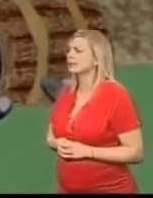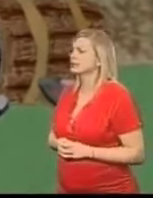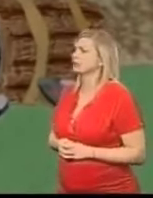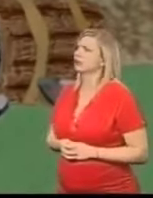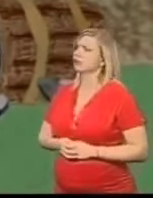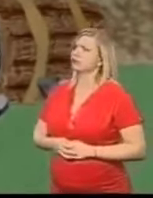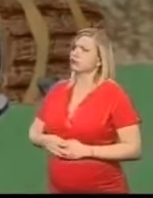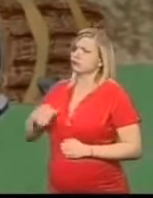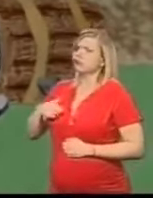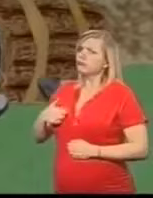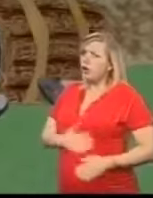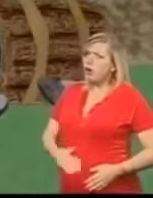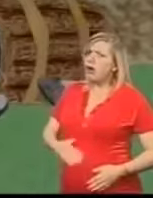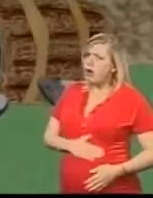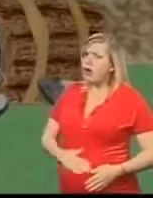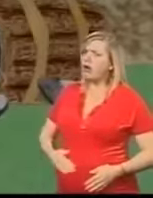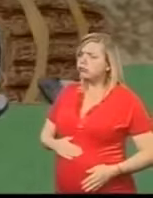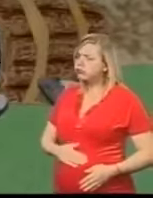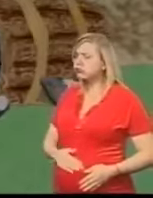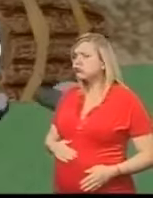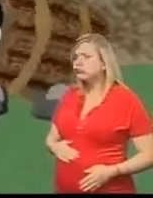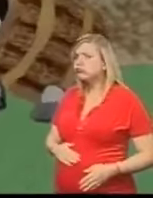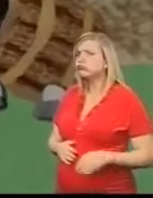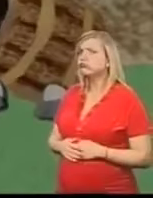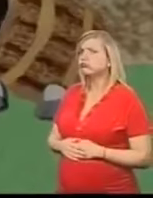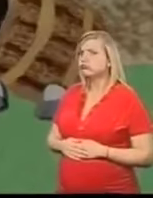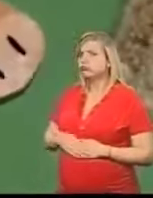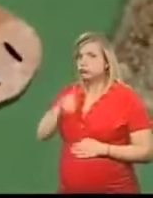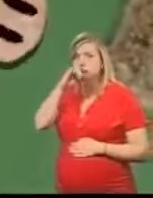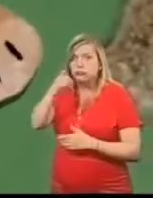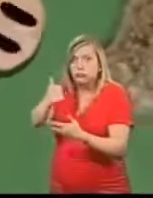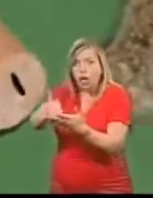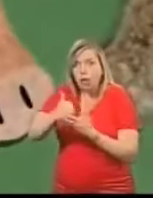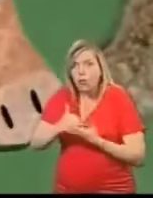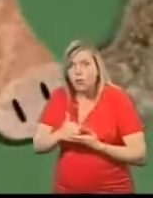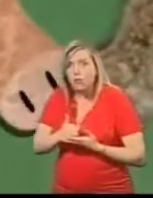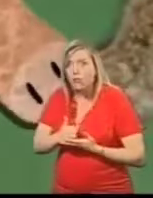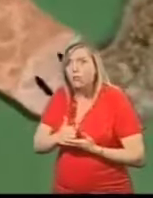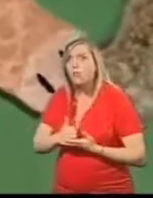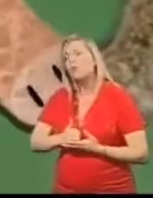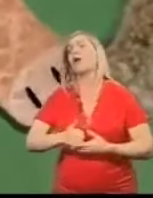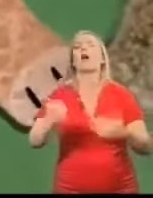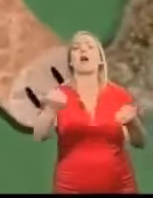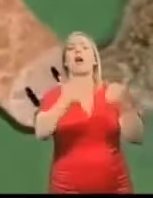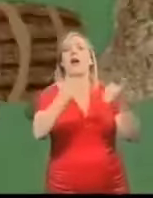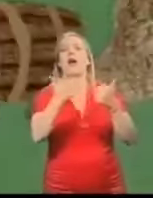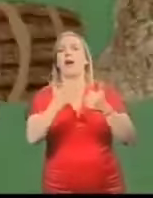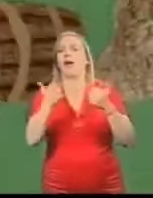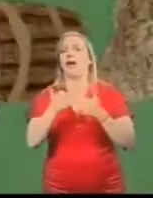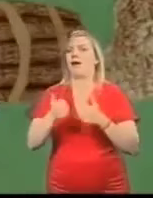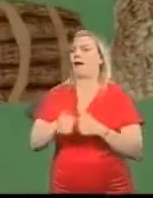Yes I am rather Could you help me? Of course Said Porker